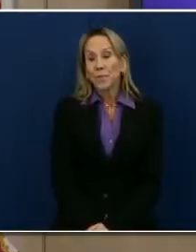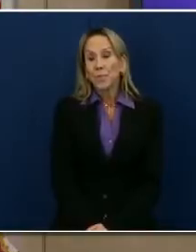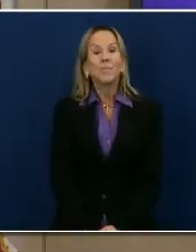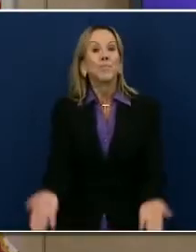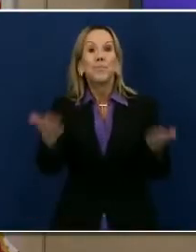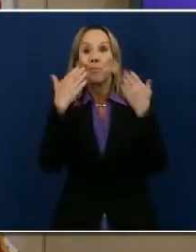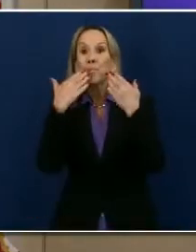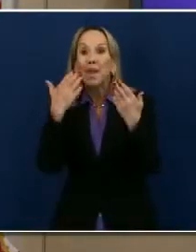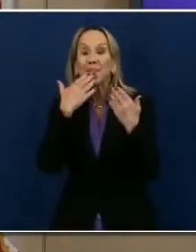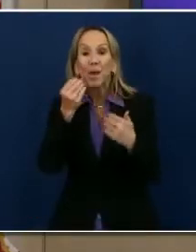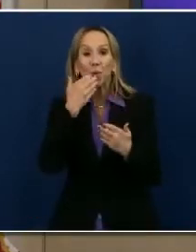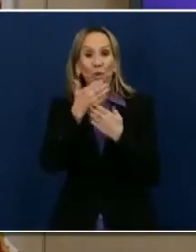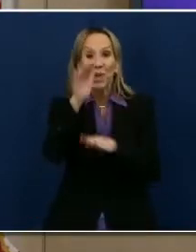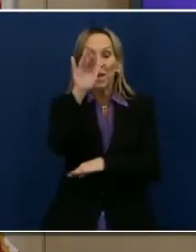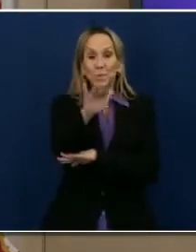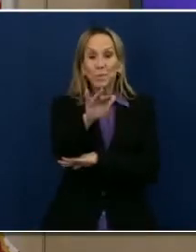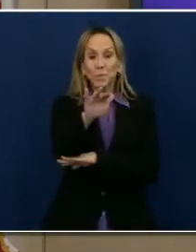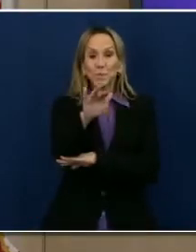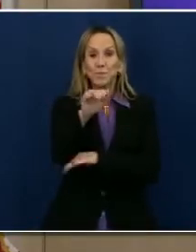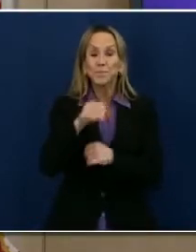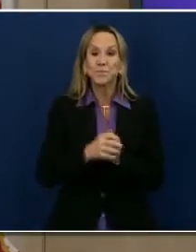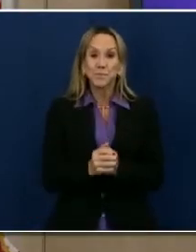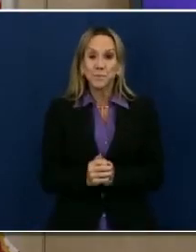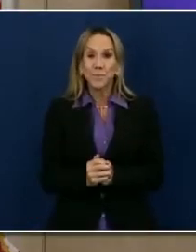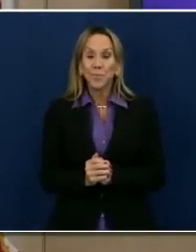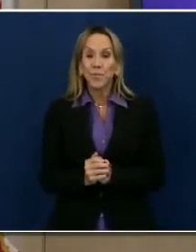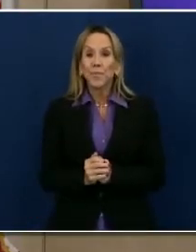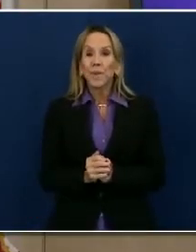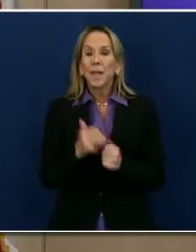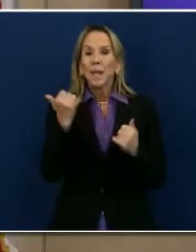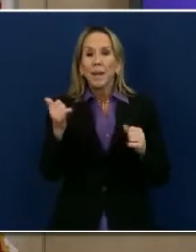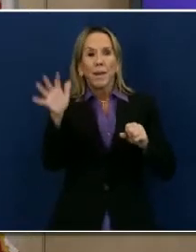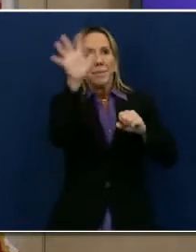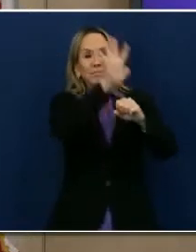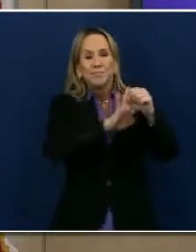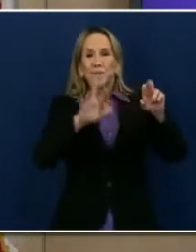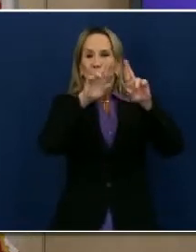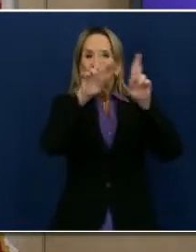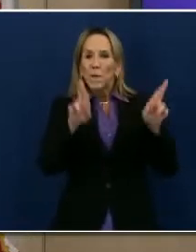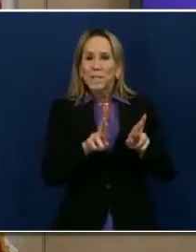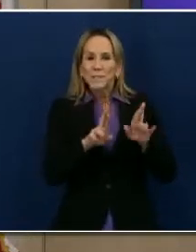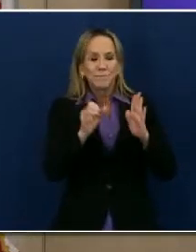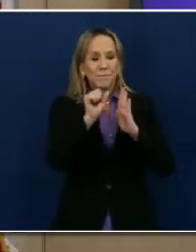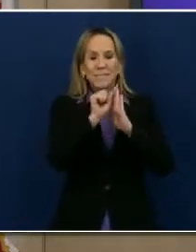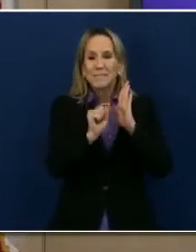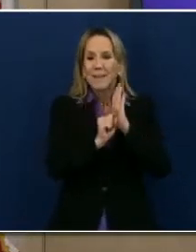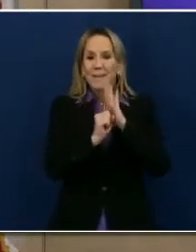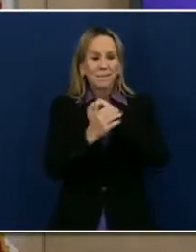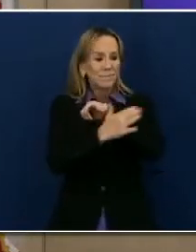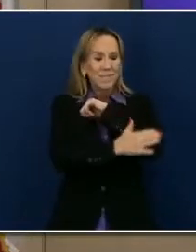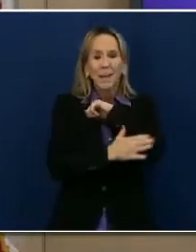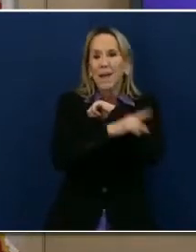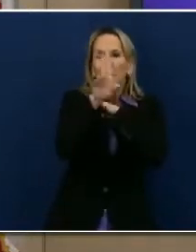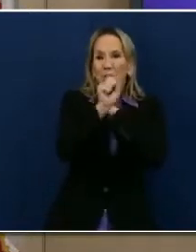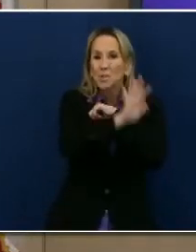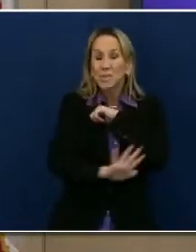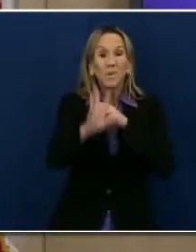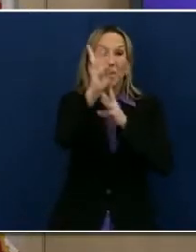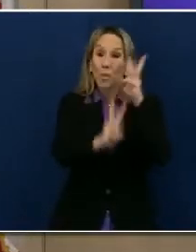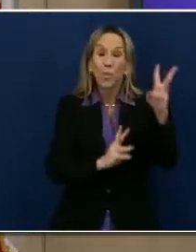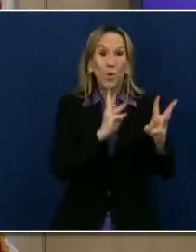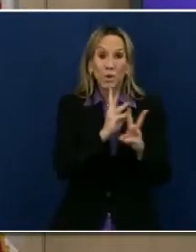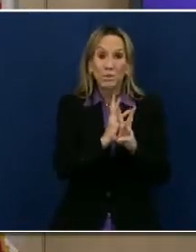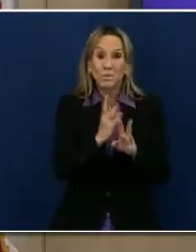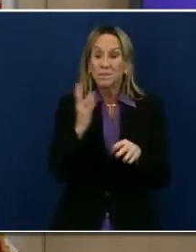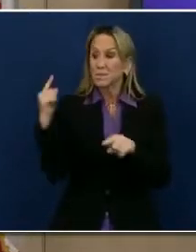Thank you, and good afternoon. As a region, as a state, as a country, the entire world has been on a really difficult